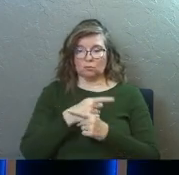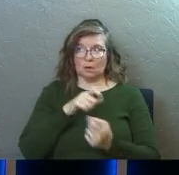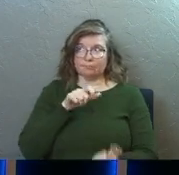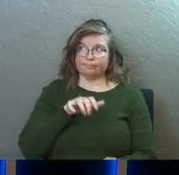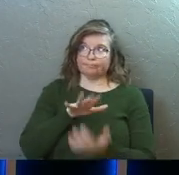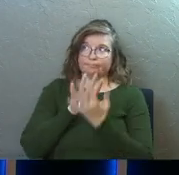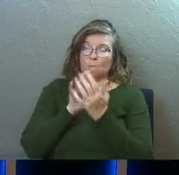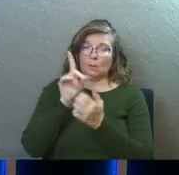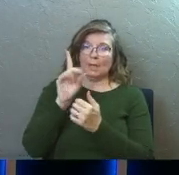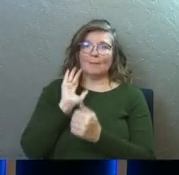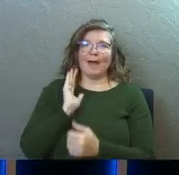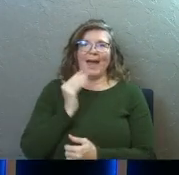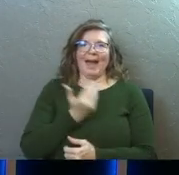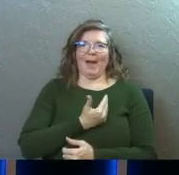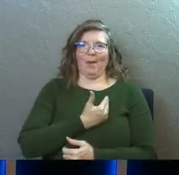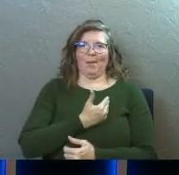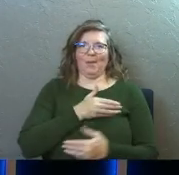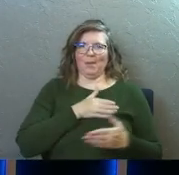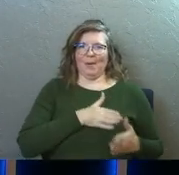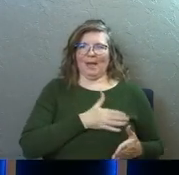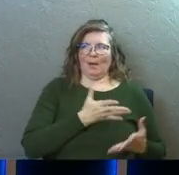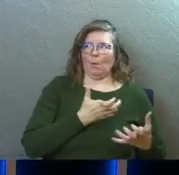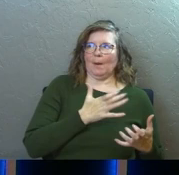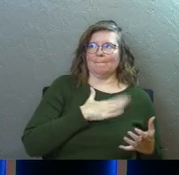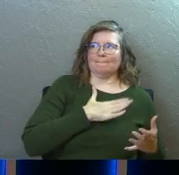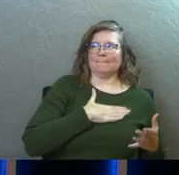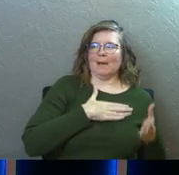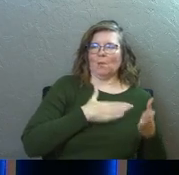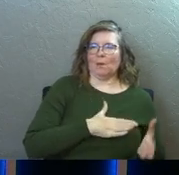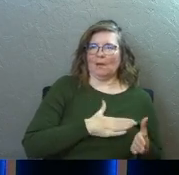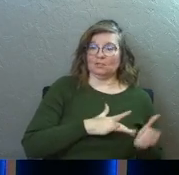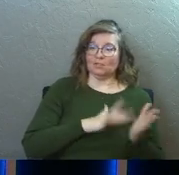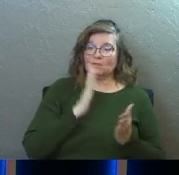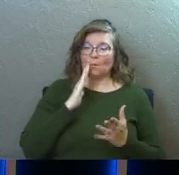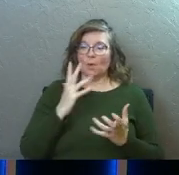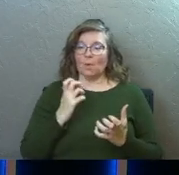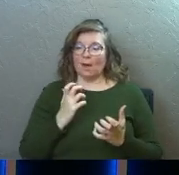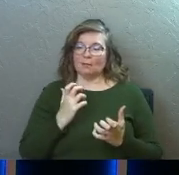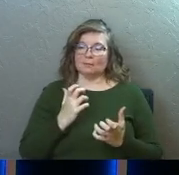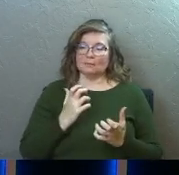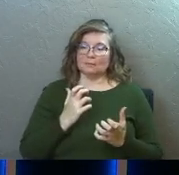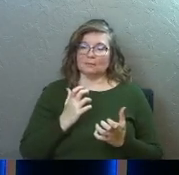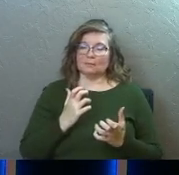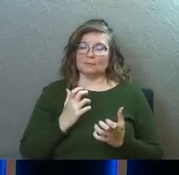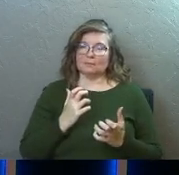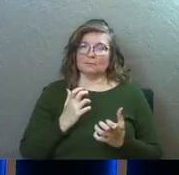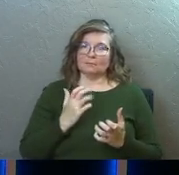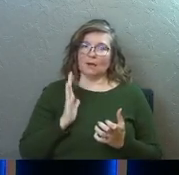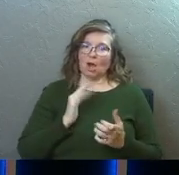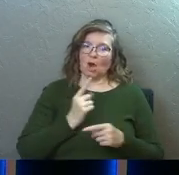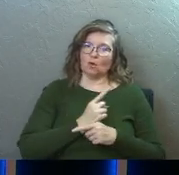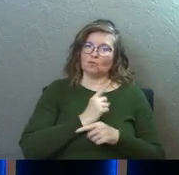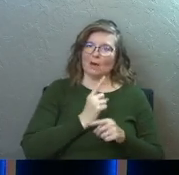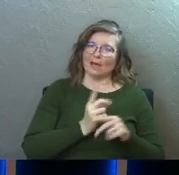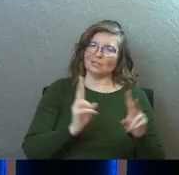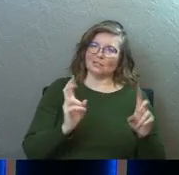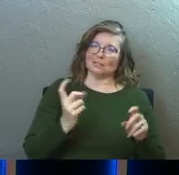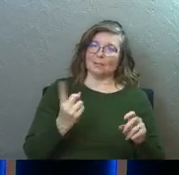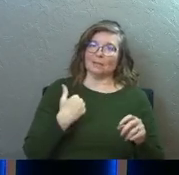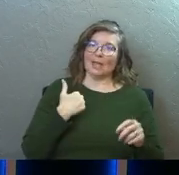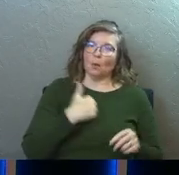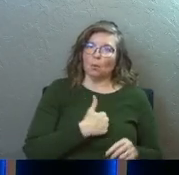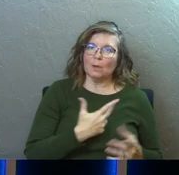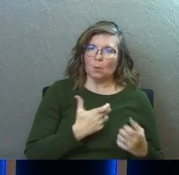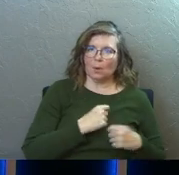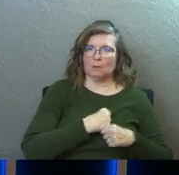standing with him our way. Does that make sense? Are we following with that? Jesus knows that we want to be, we want our righteousness is something that